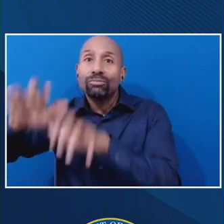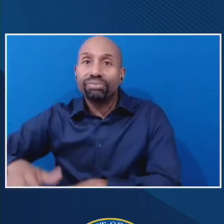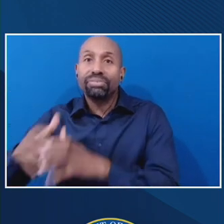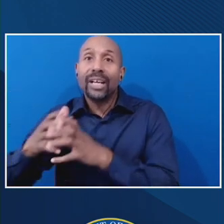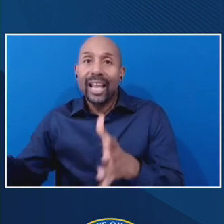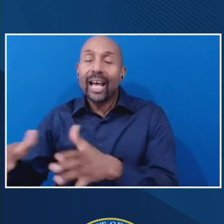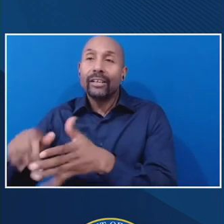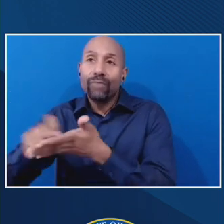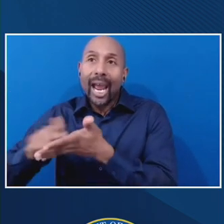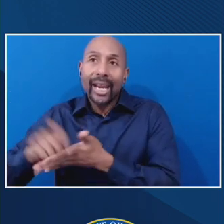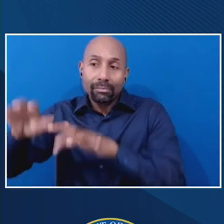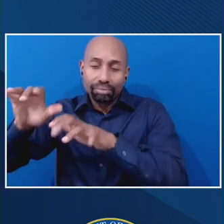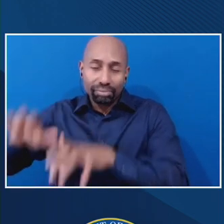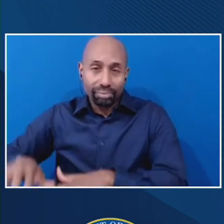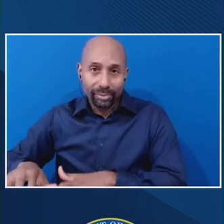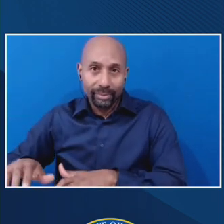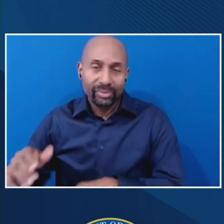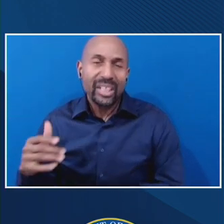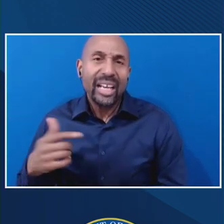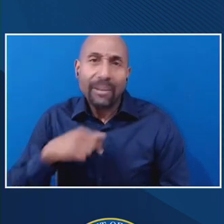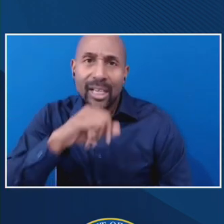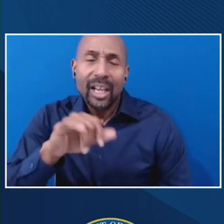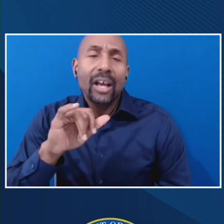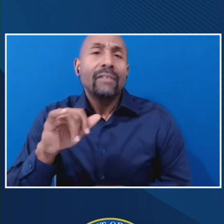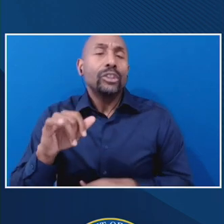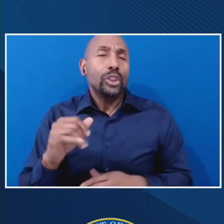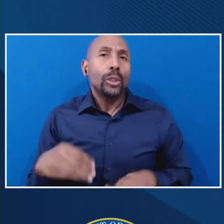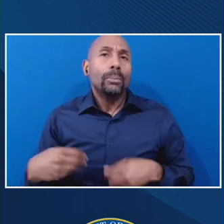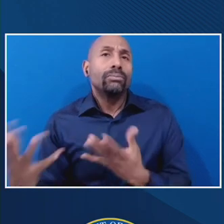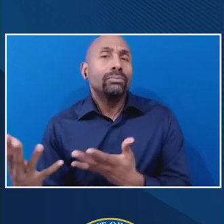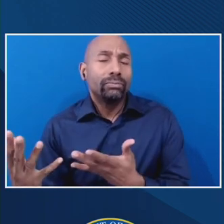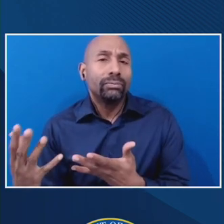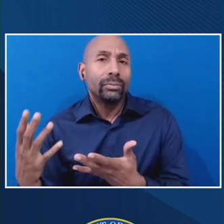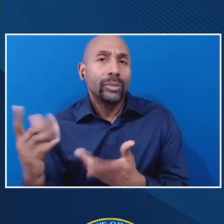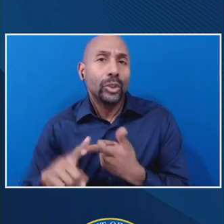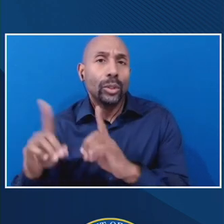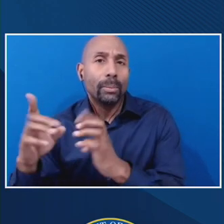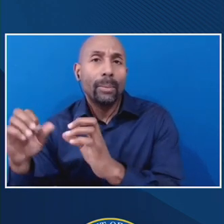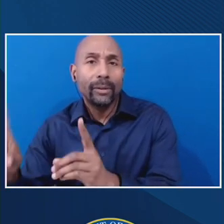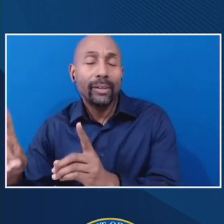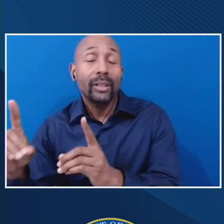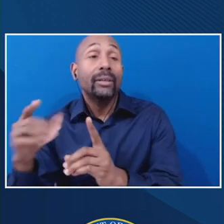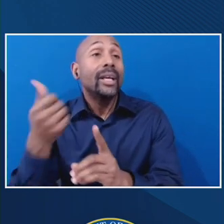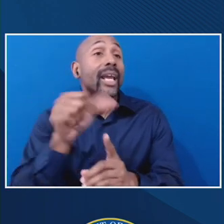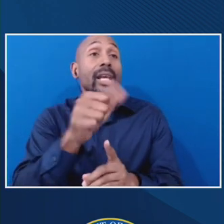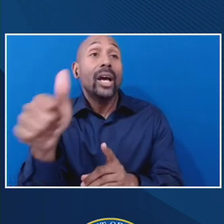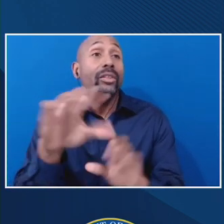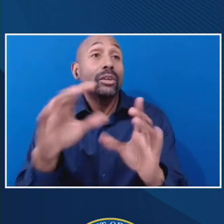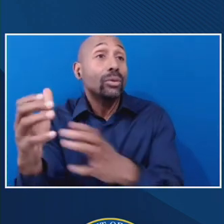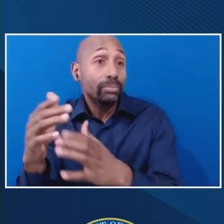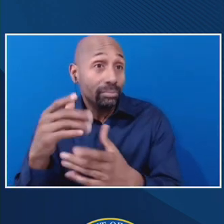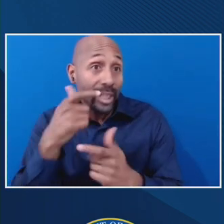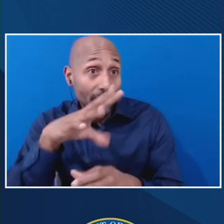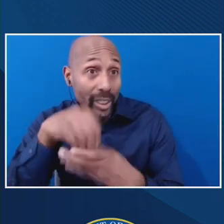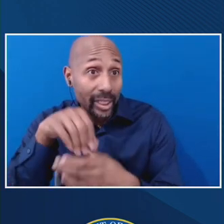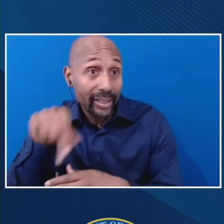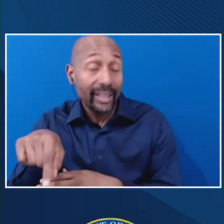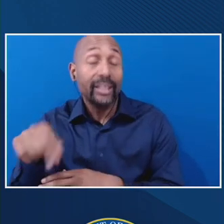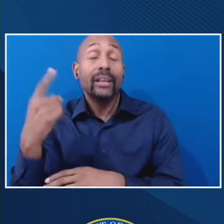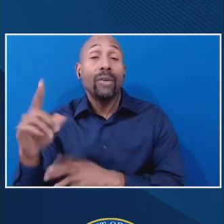love to come back with a proposal, guess, to the department and anybody else who's sort of interested in this topic about ways that we can make sure that we're not, um,